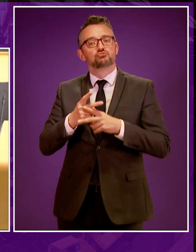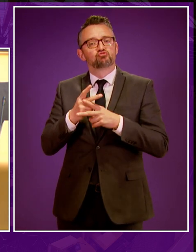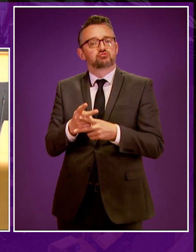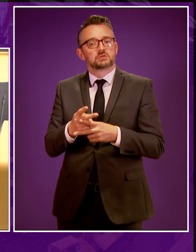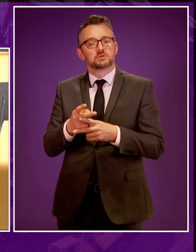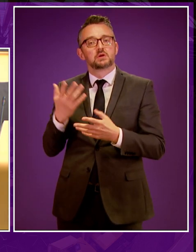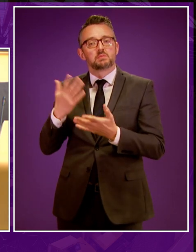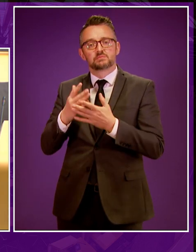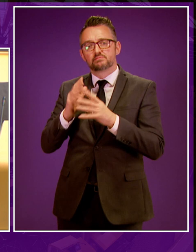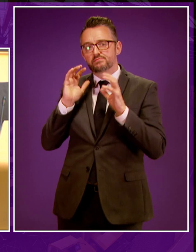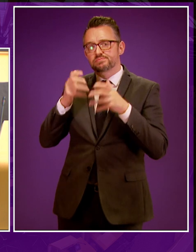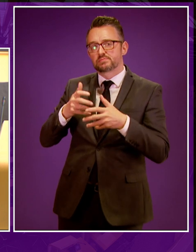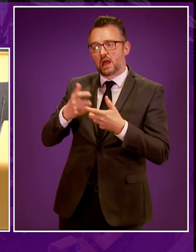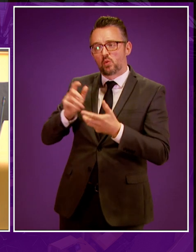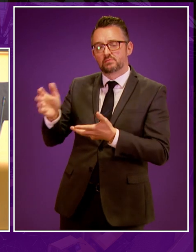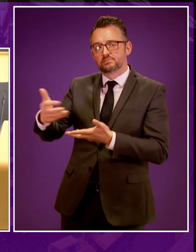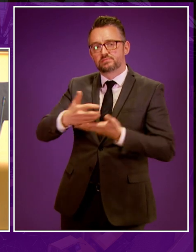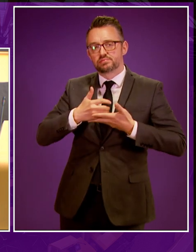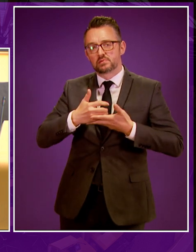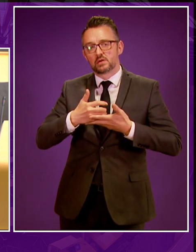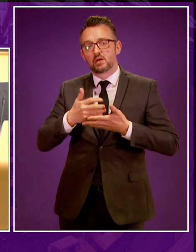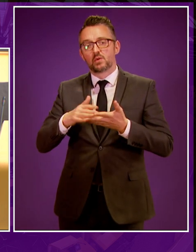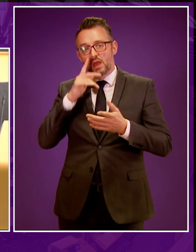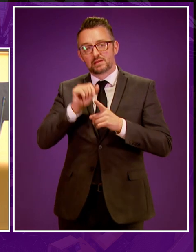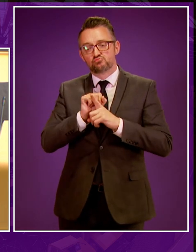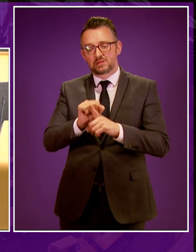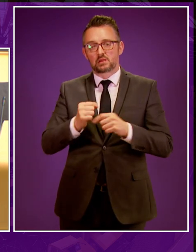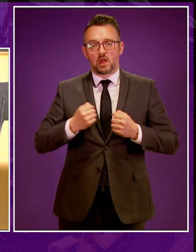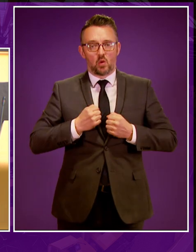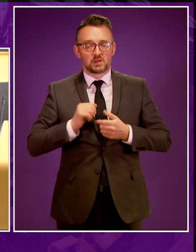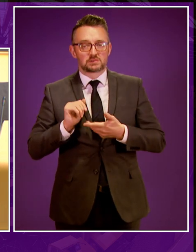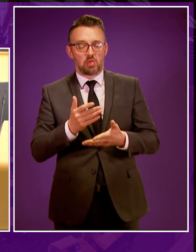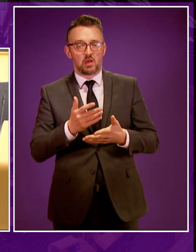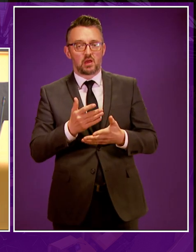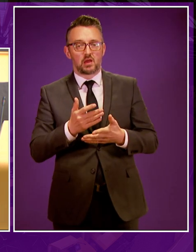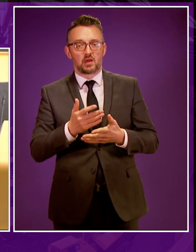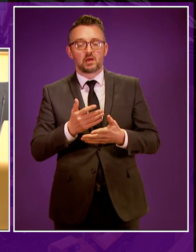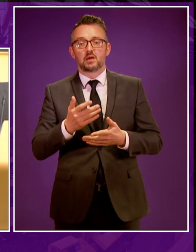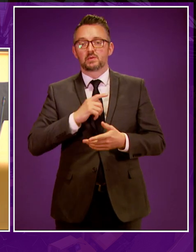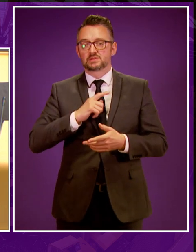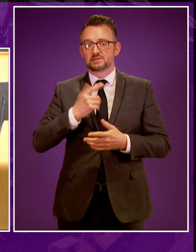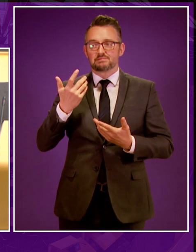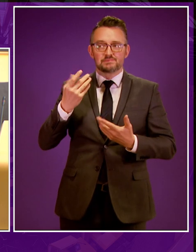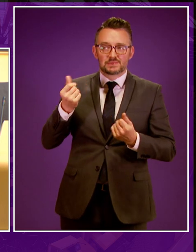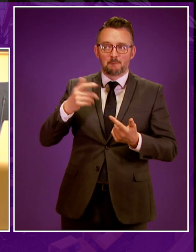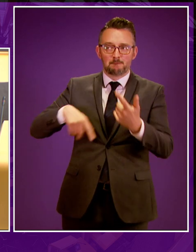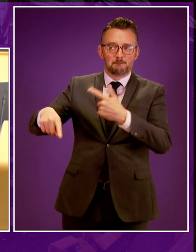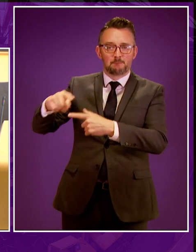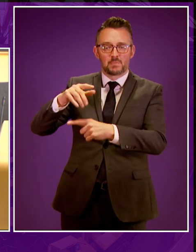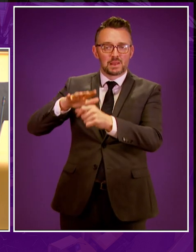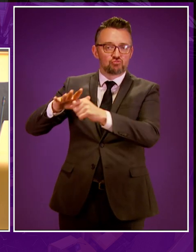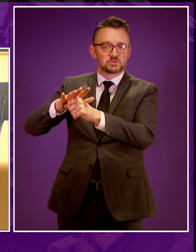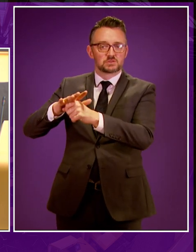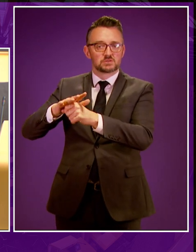us in the medium and long term, so that we guard against our supply being vulnerable to instability in some of the countries